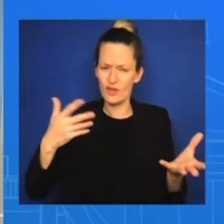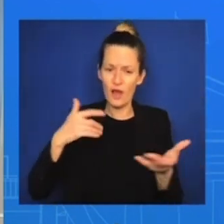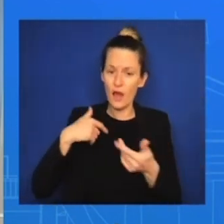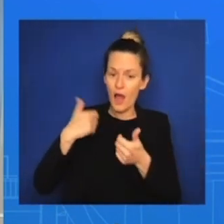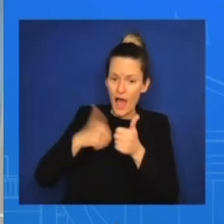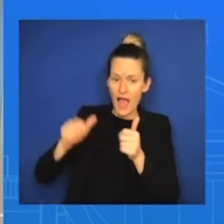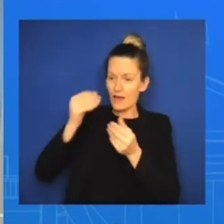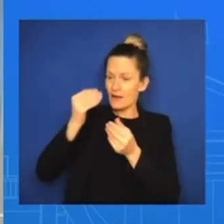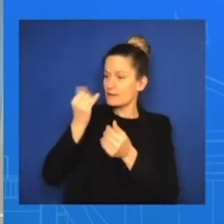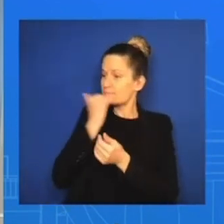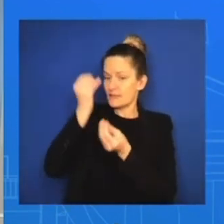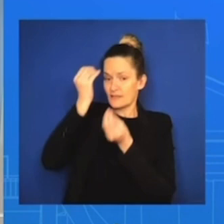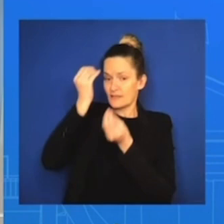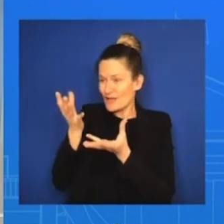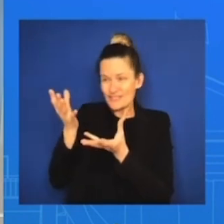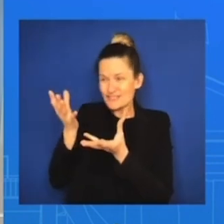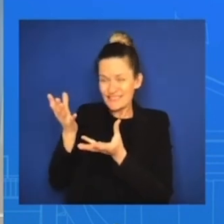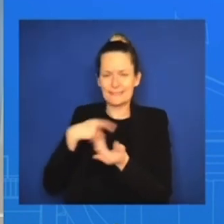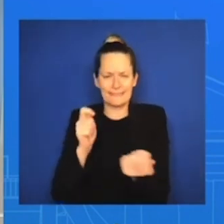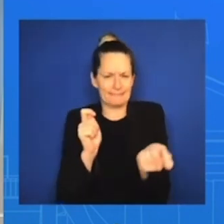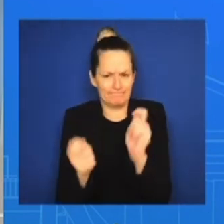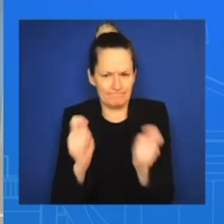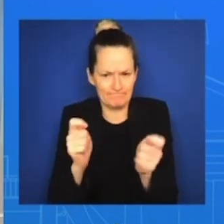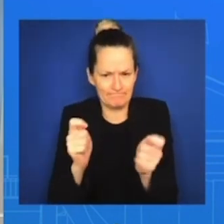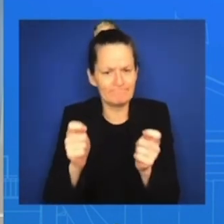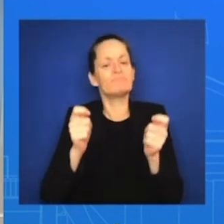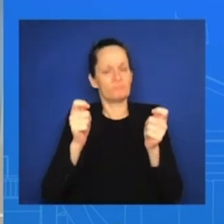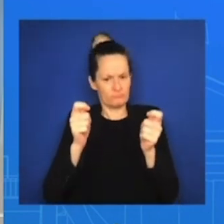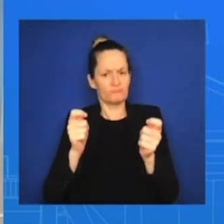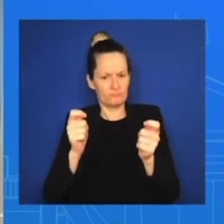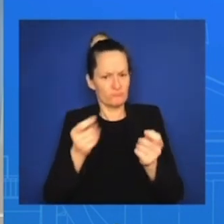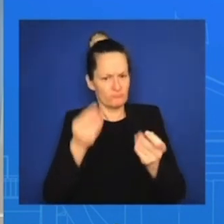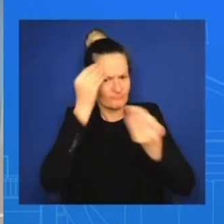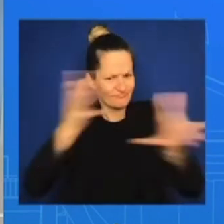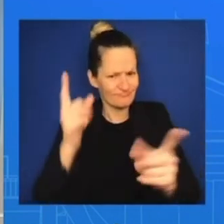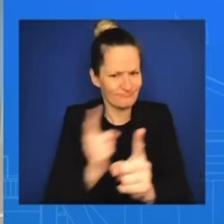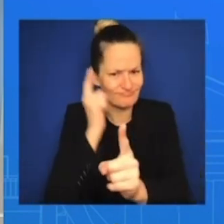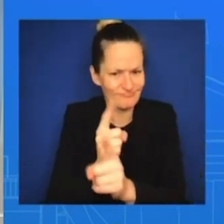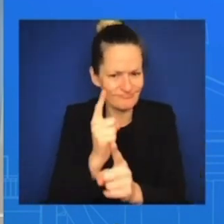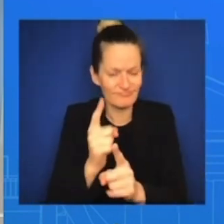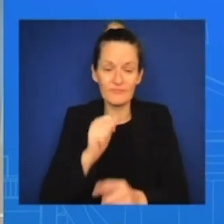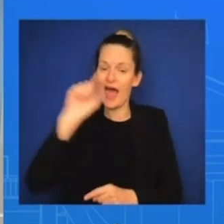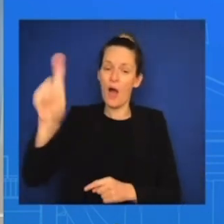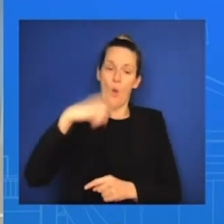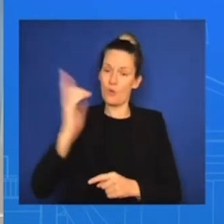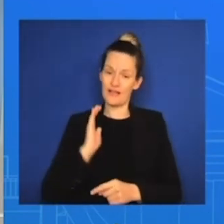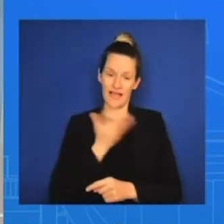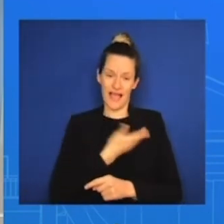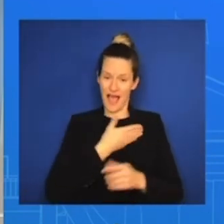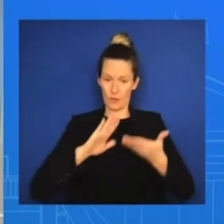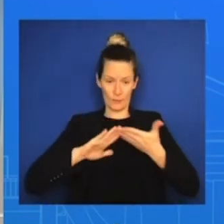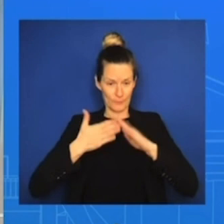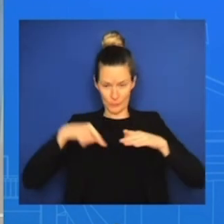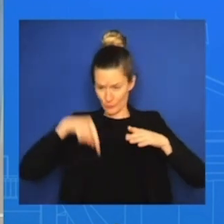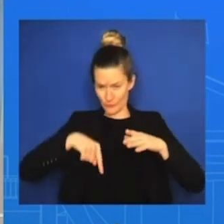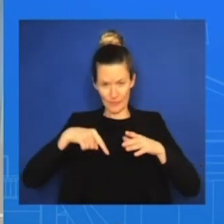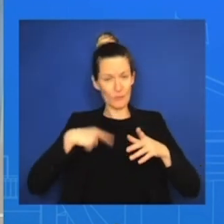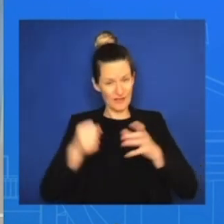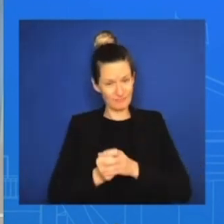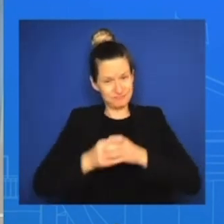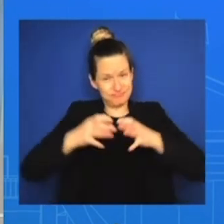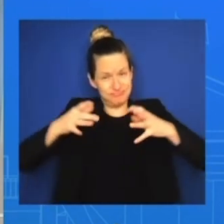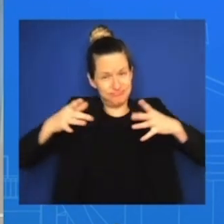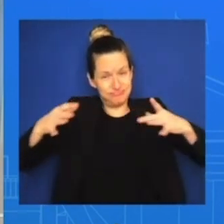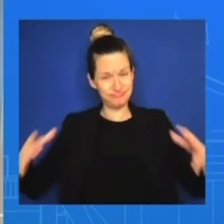not just to our immediate community and the patients who might come through our doors, but to the broader community and continue that relationship. Because